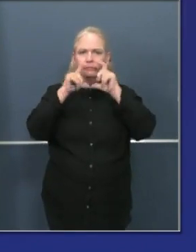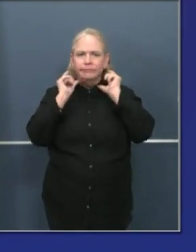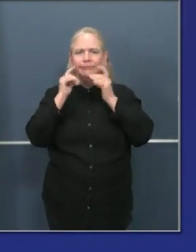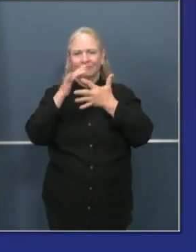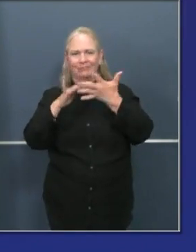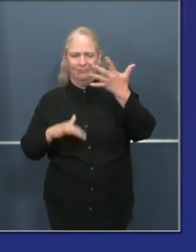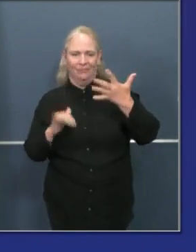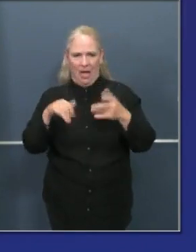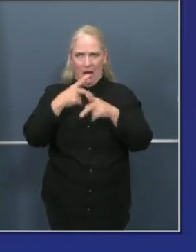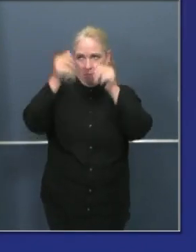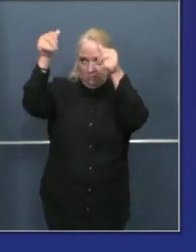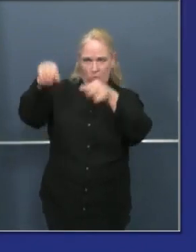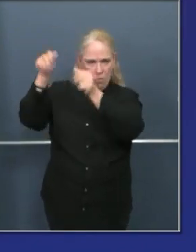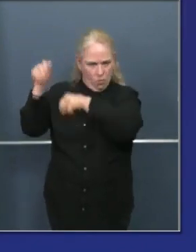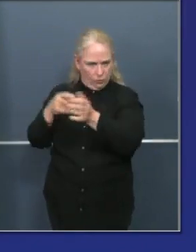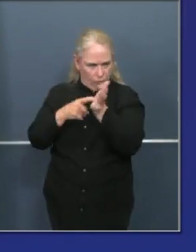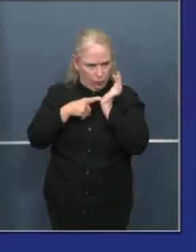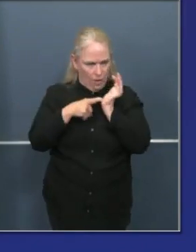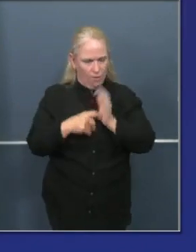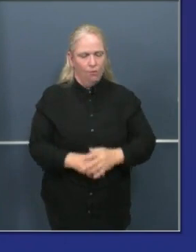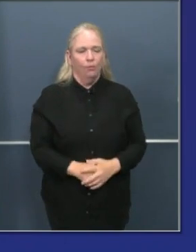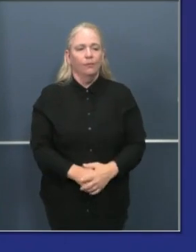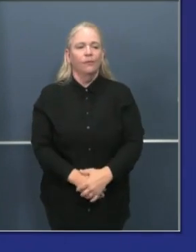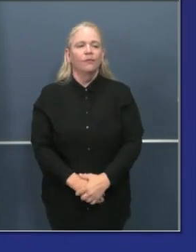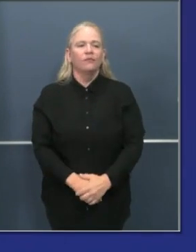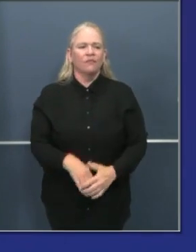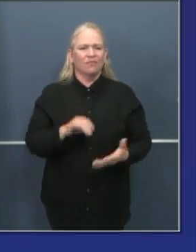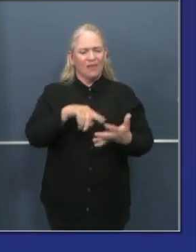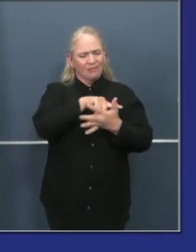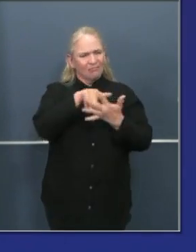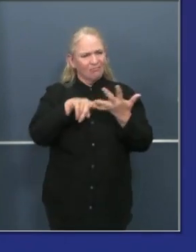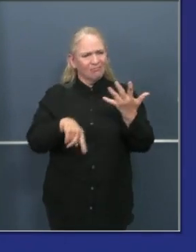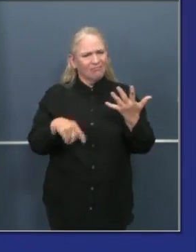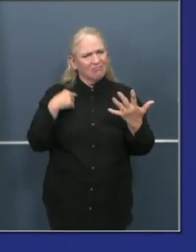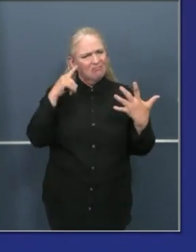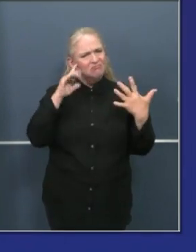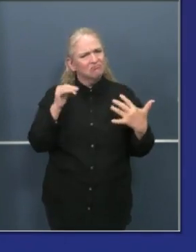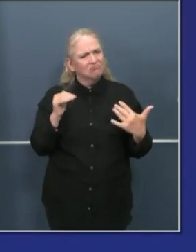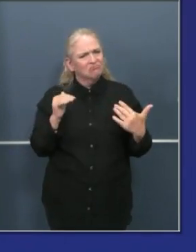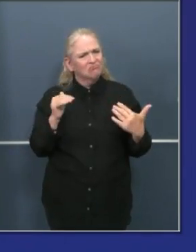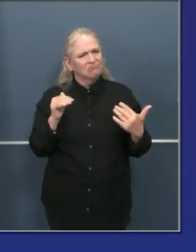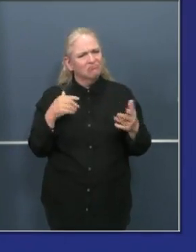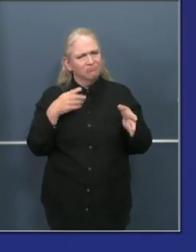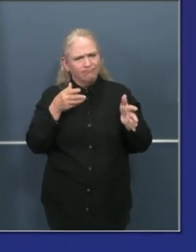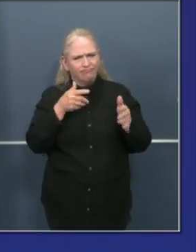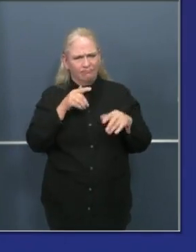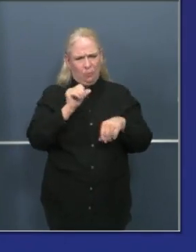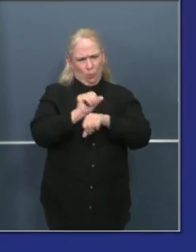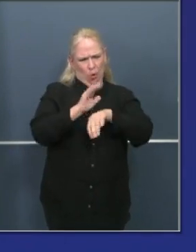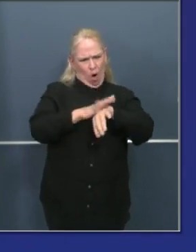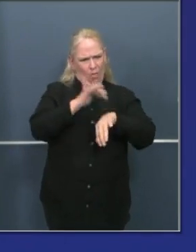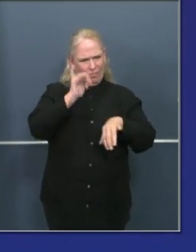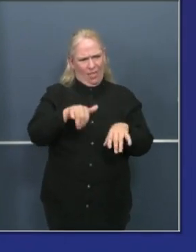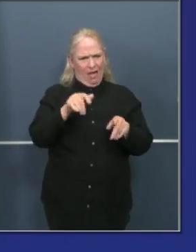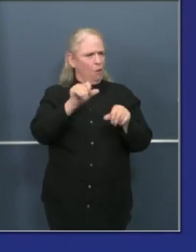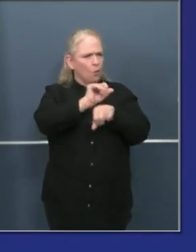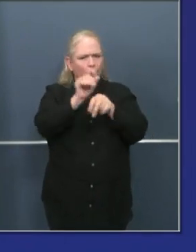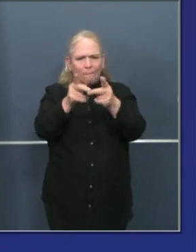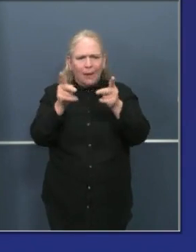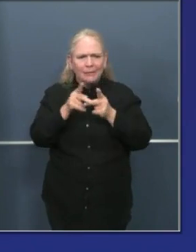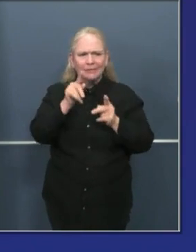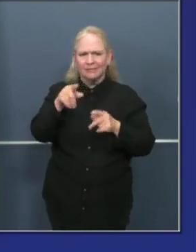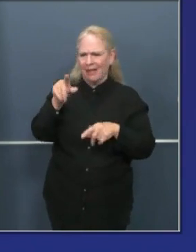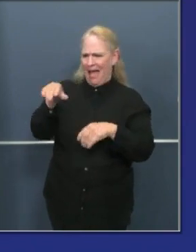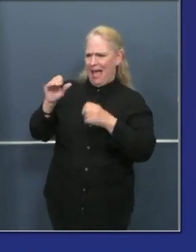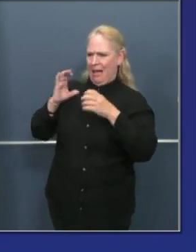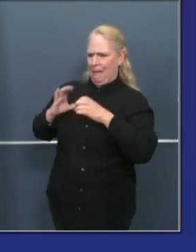criteria and the like. And so we really focused in on workplace safety guidelines. Again, the enforcement is